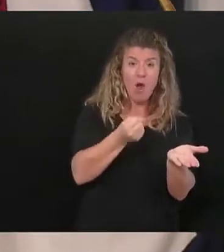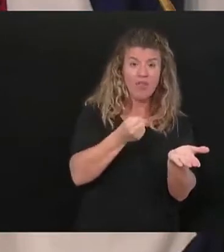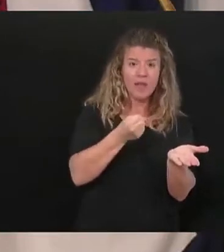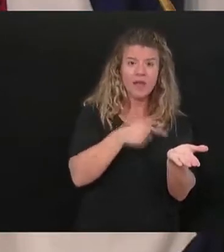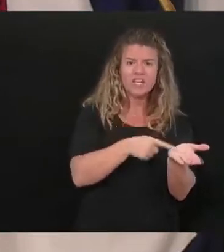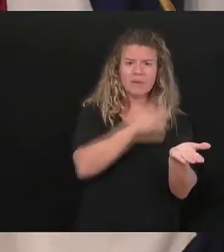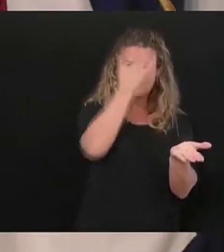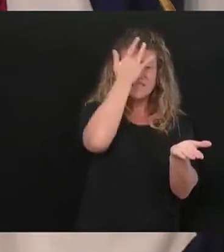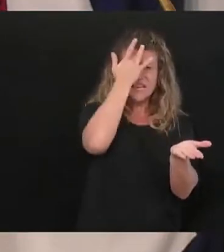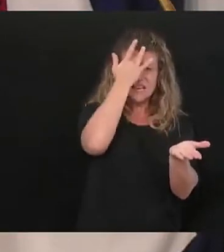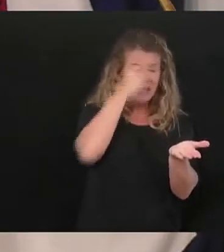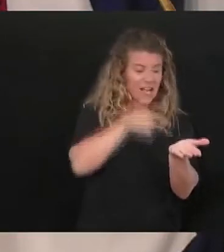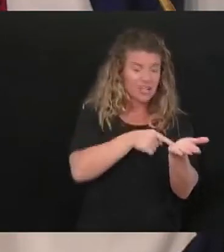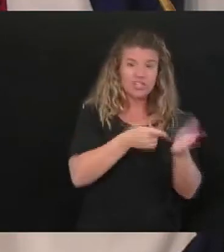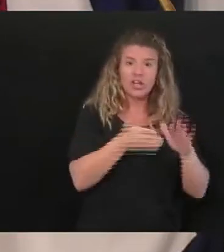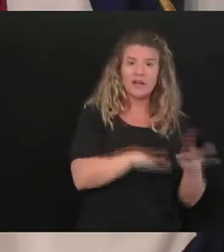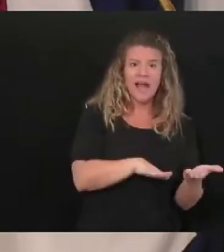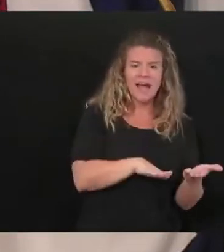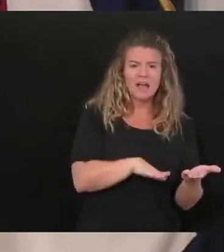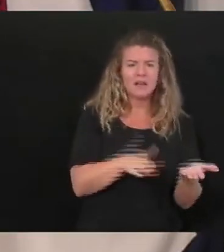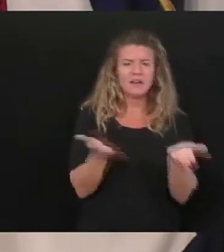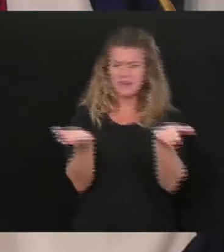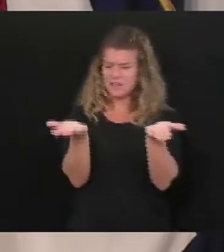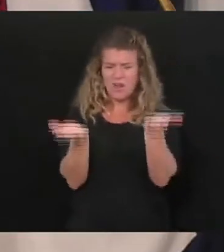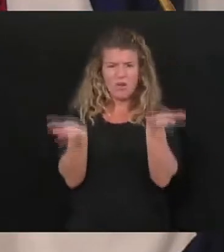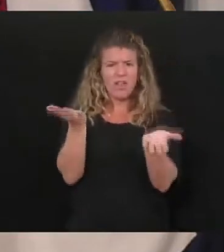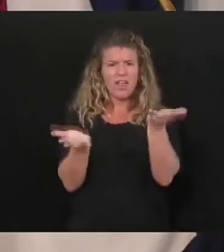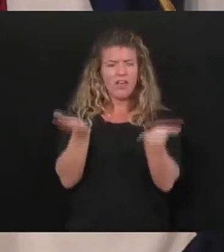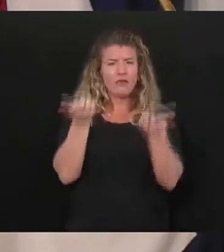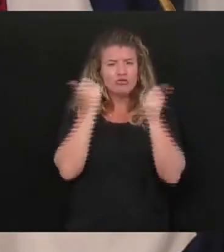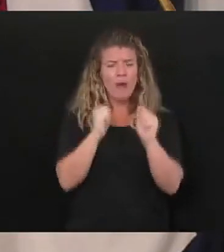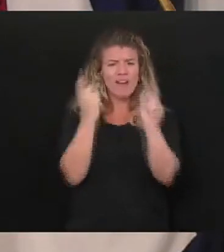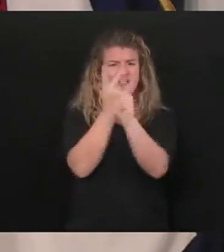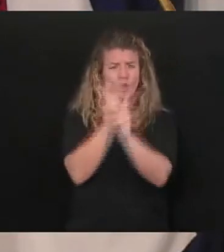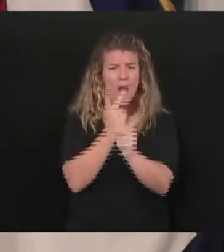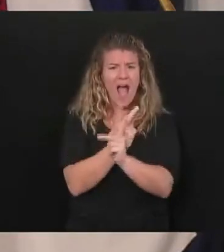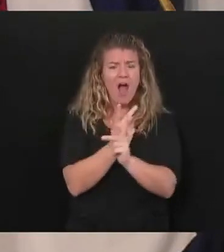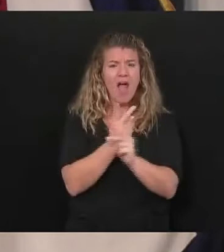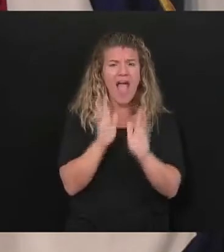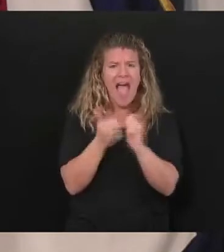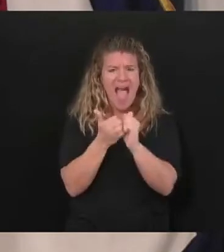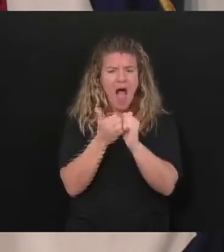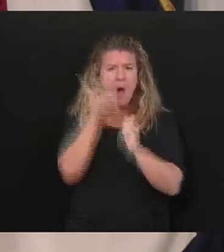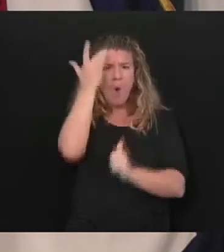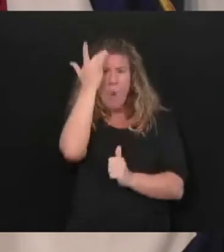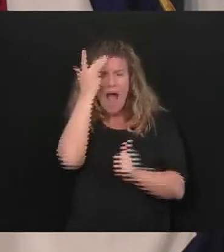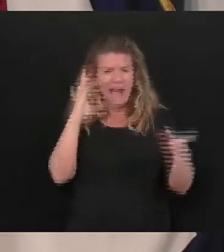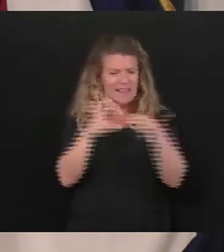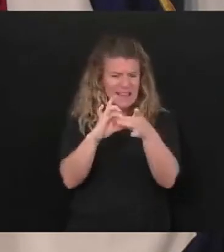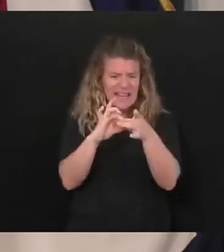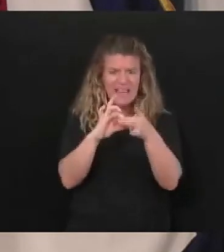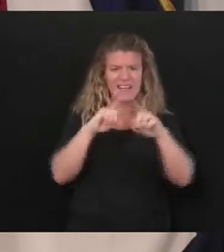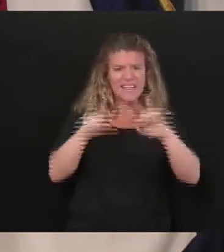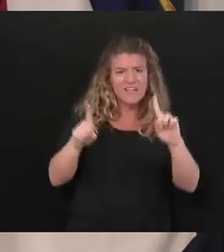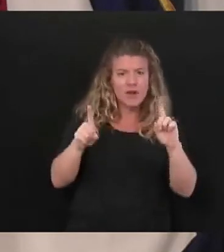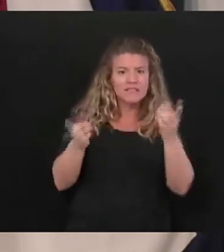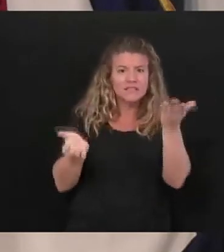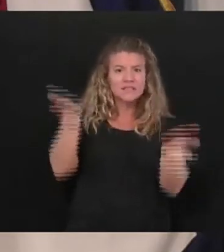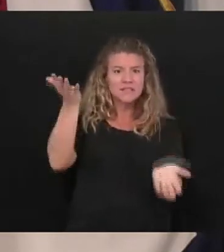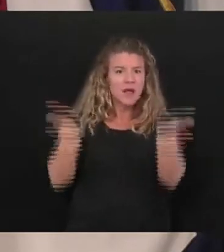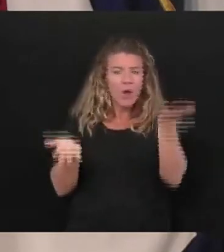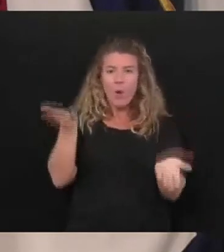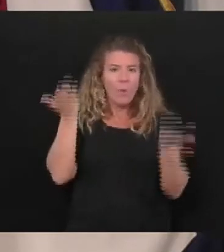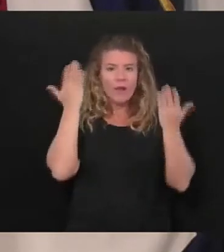becomes a life and death issue. And they're struggling with trying to figure out what the link is that is causing that to